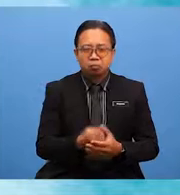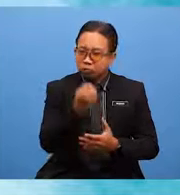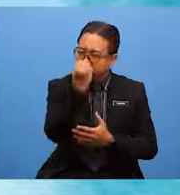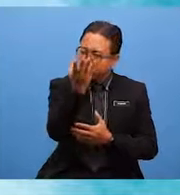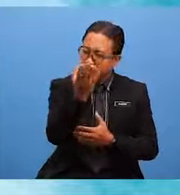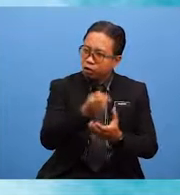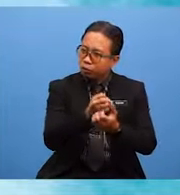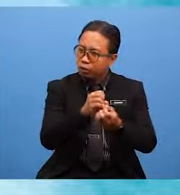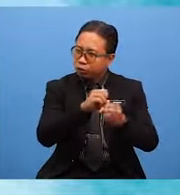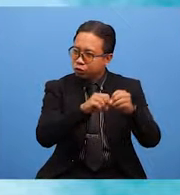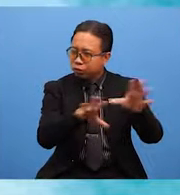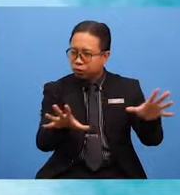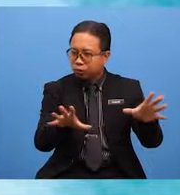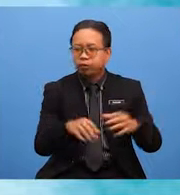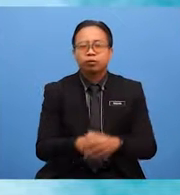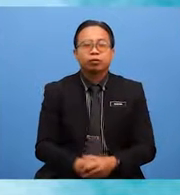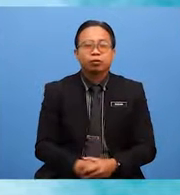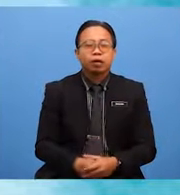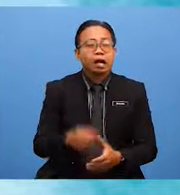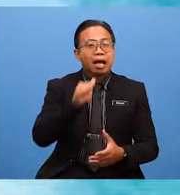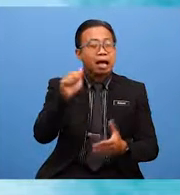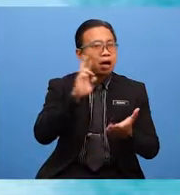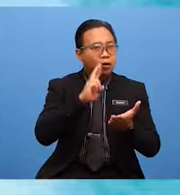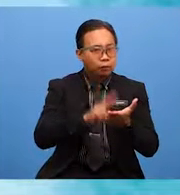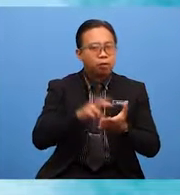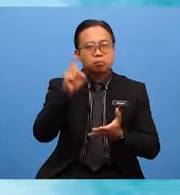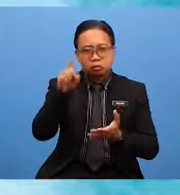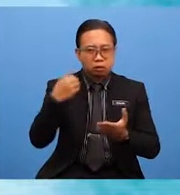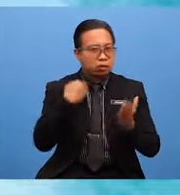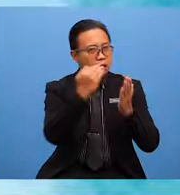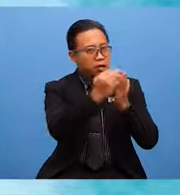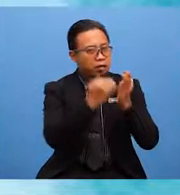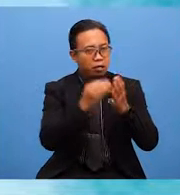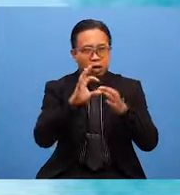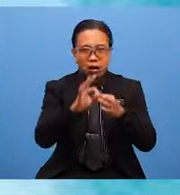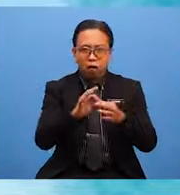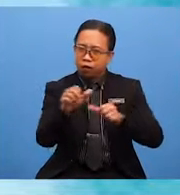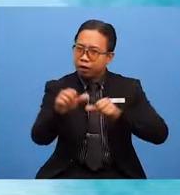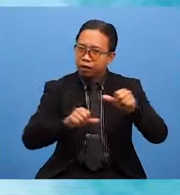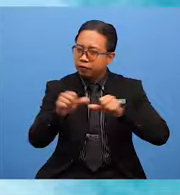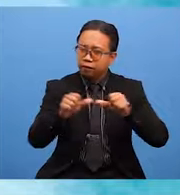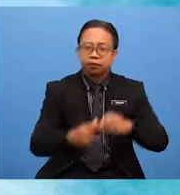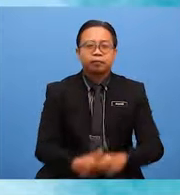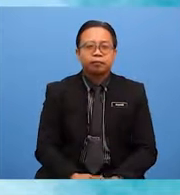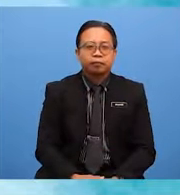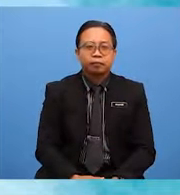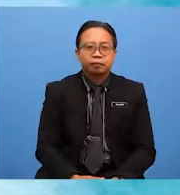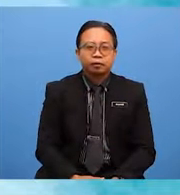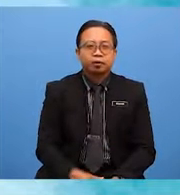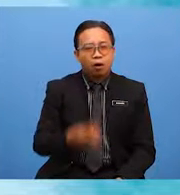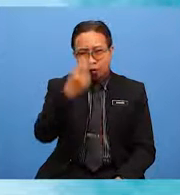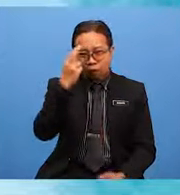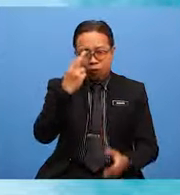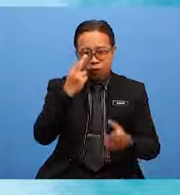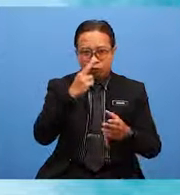in your report. A report must have details of the events that had taken place so that the reader will